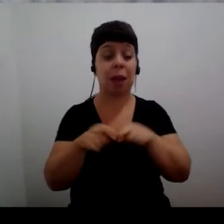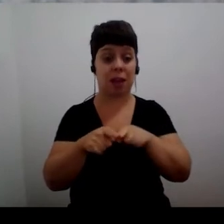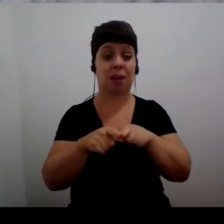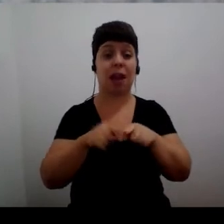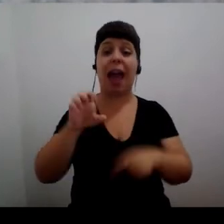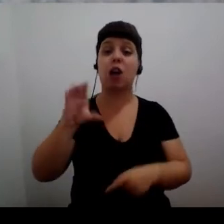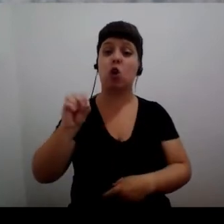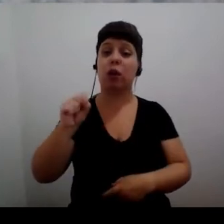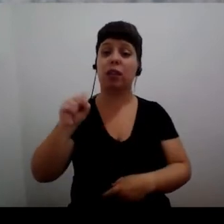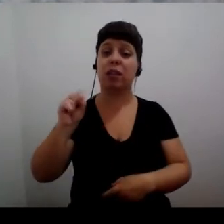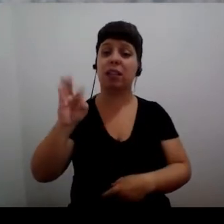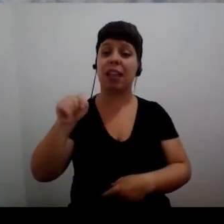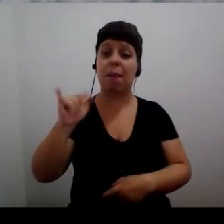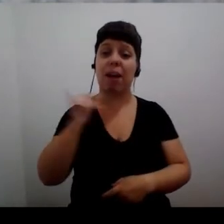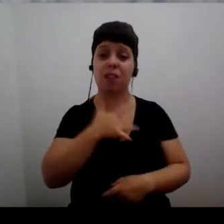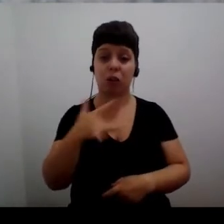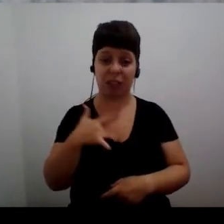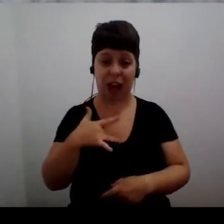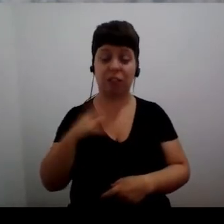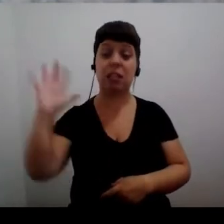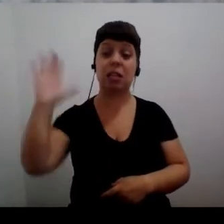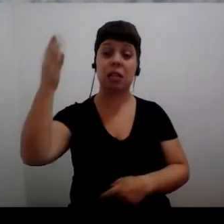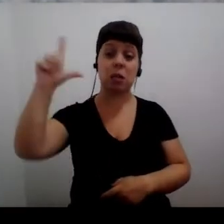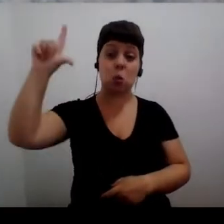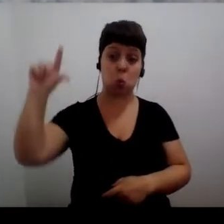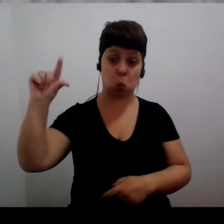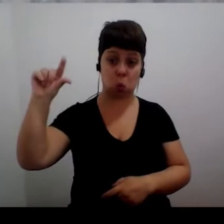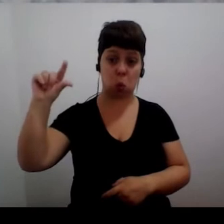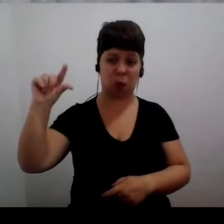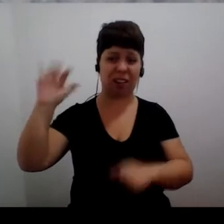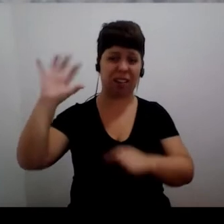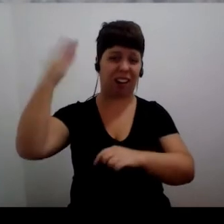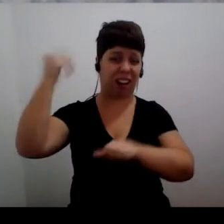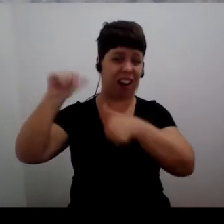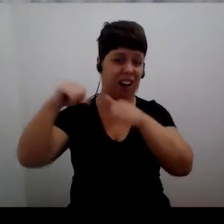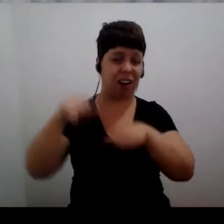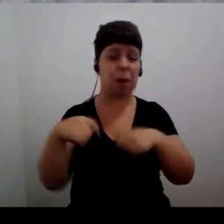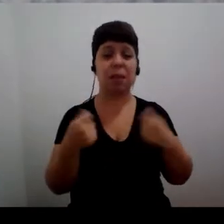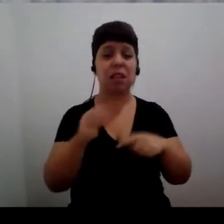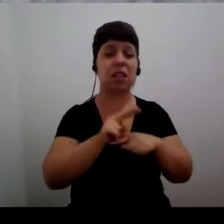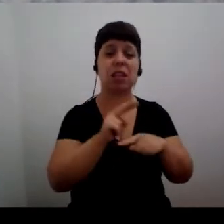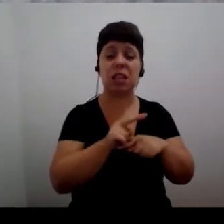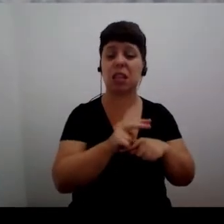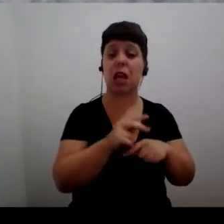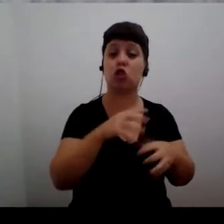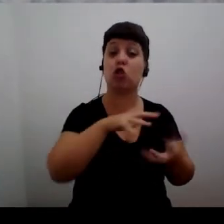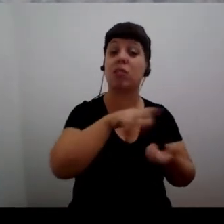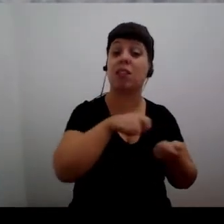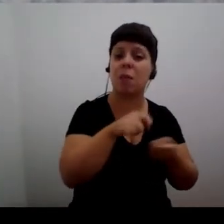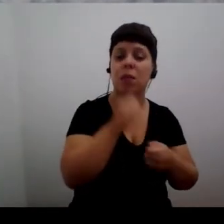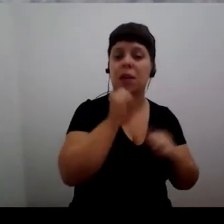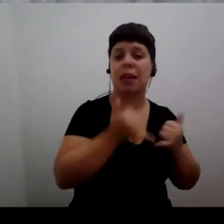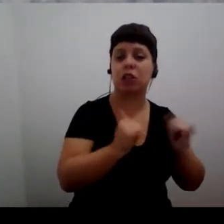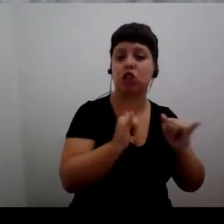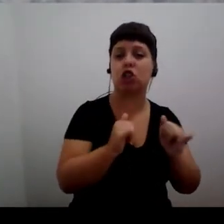need to build sustainable ocean industries in areas such as energy, transportation, food production, CCS etc.